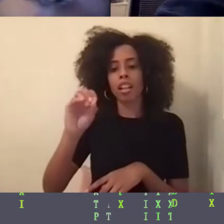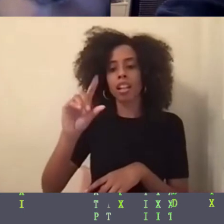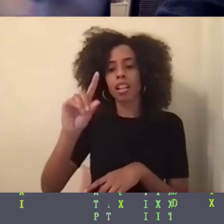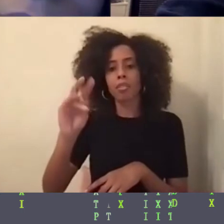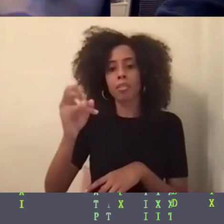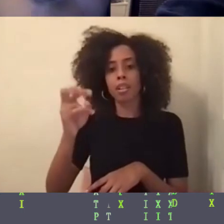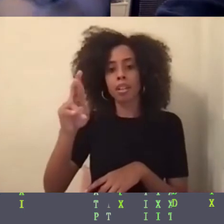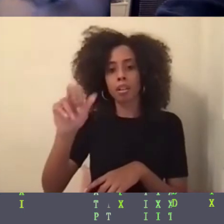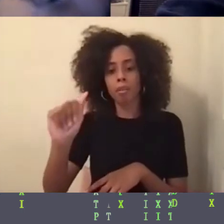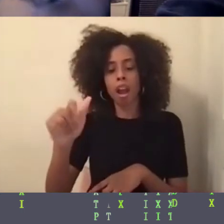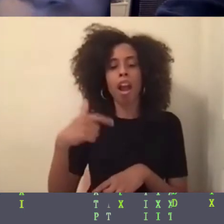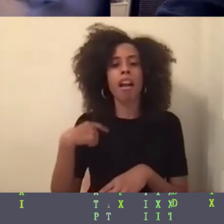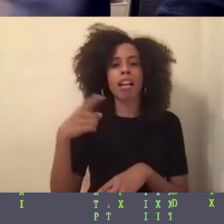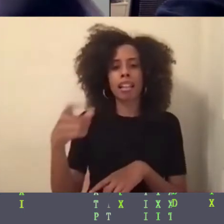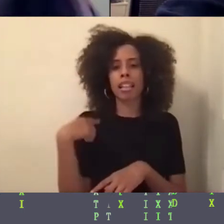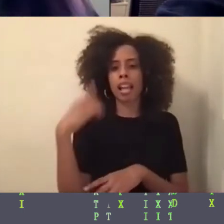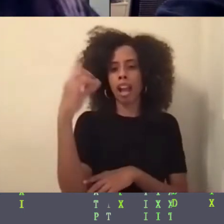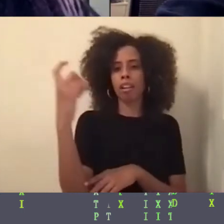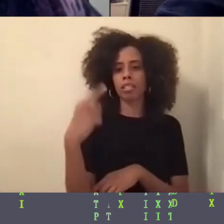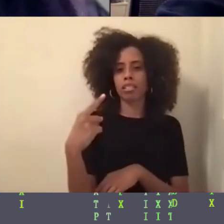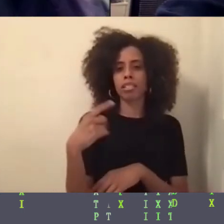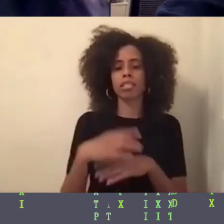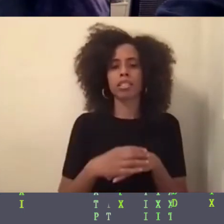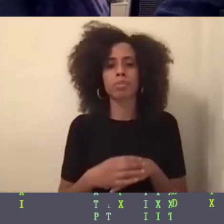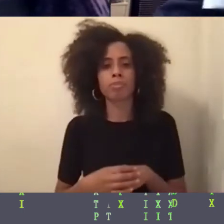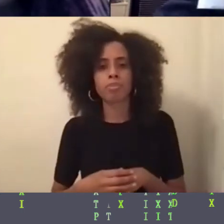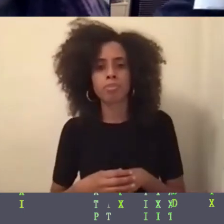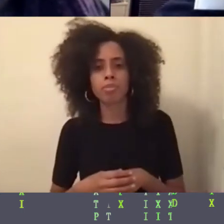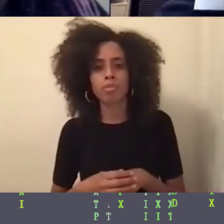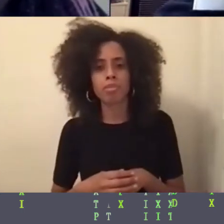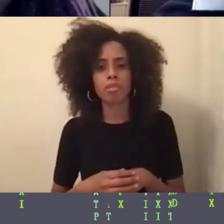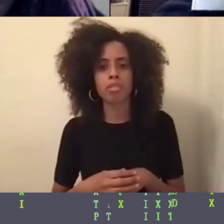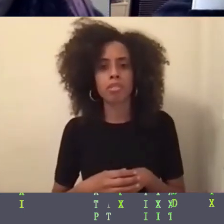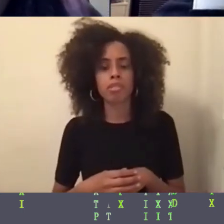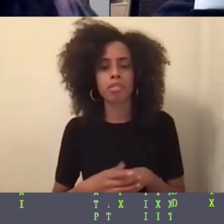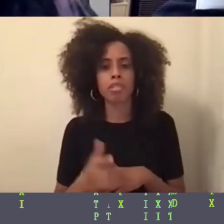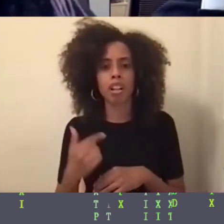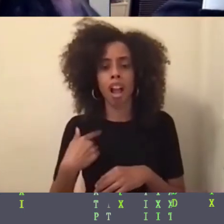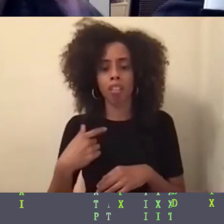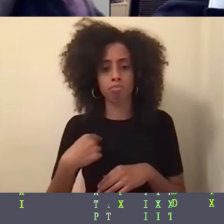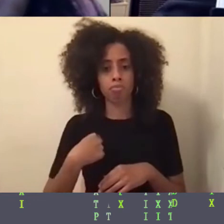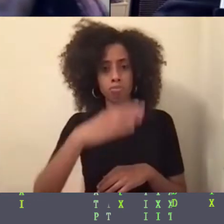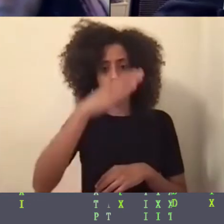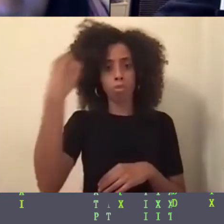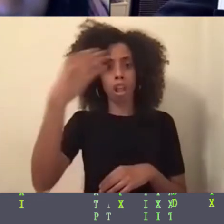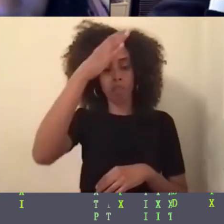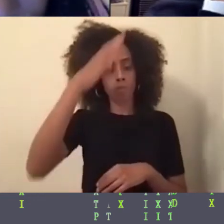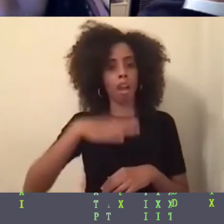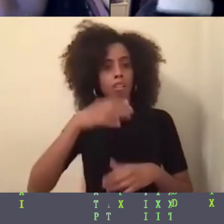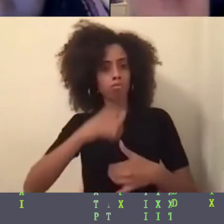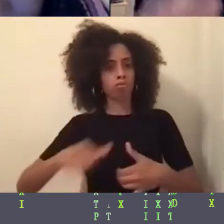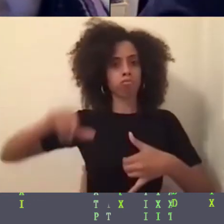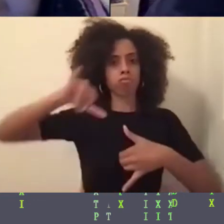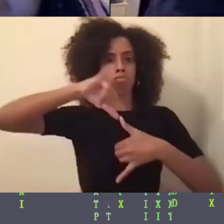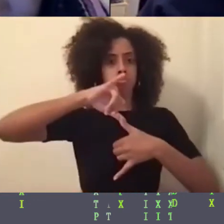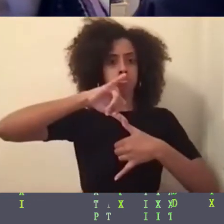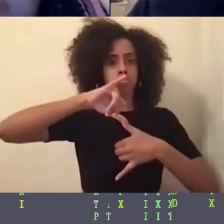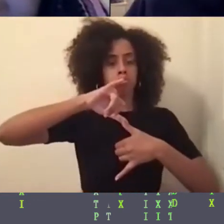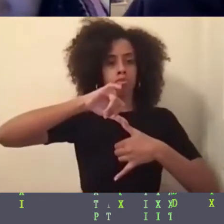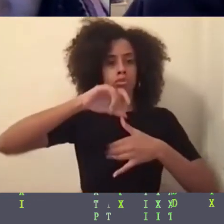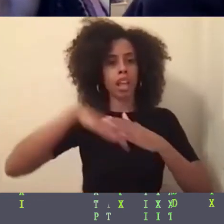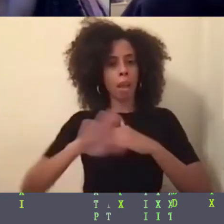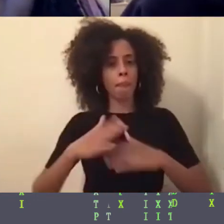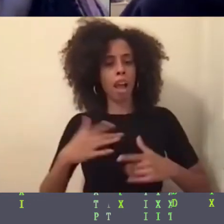to being in multiple communities. So he writes as a large black man through my life. I've been taught to be a social chameleon